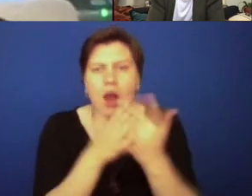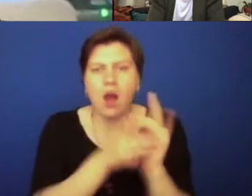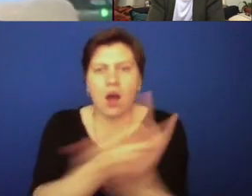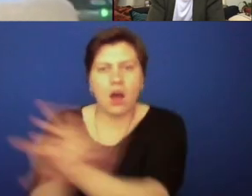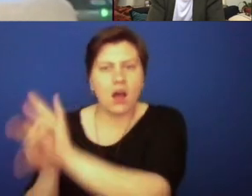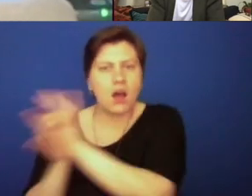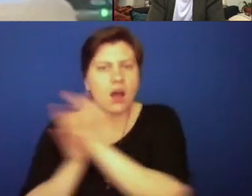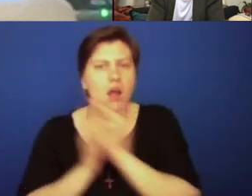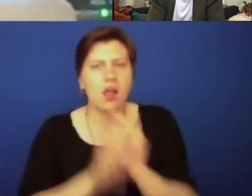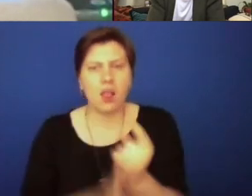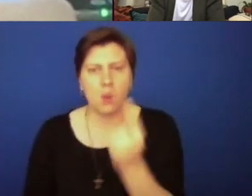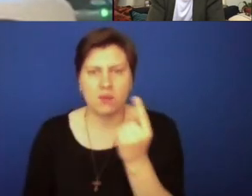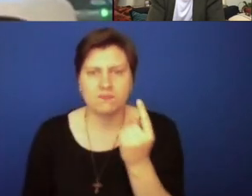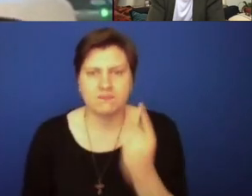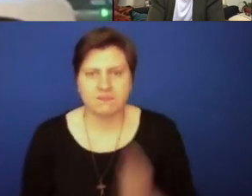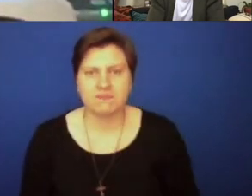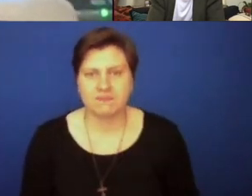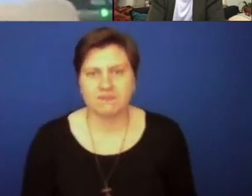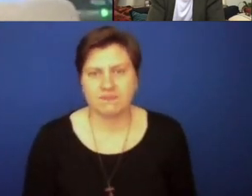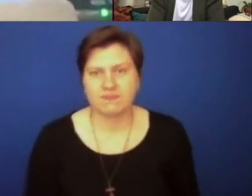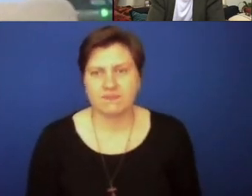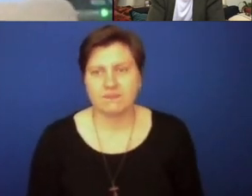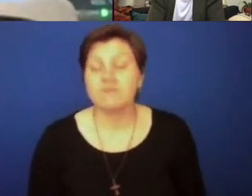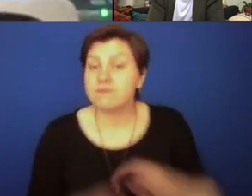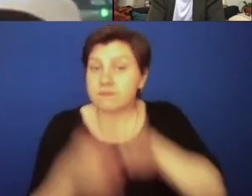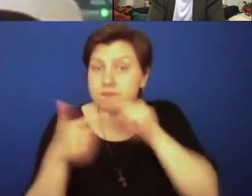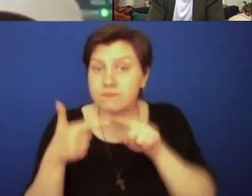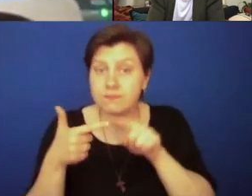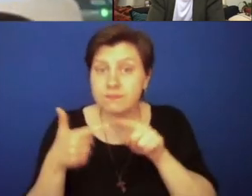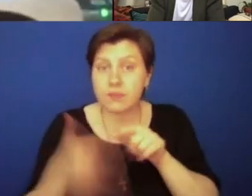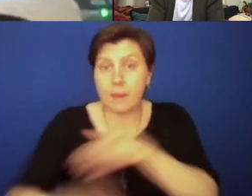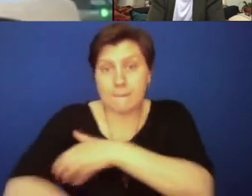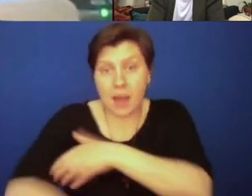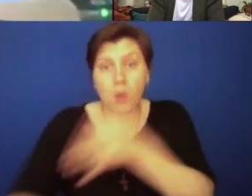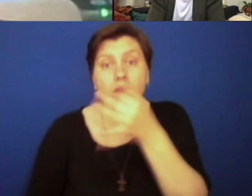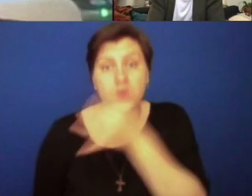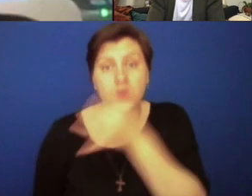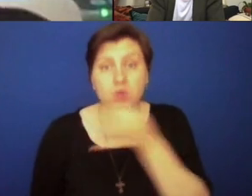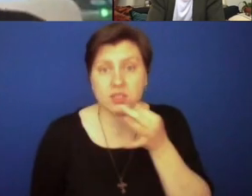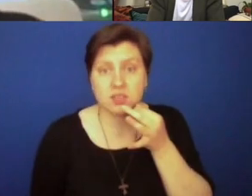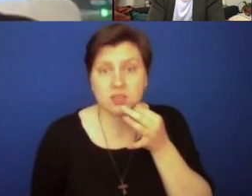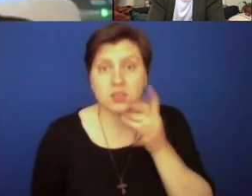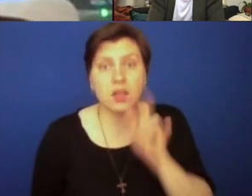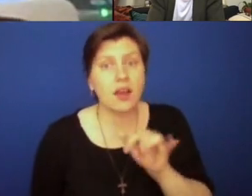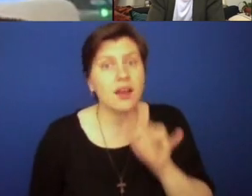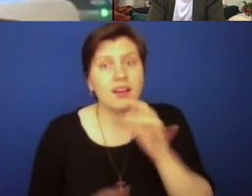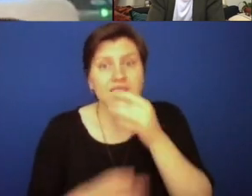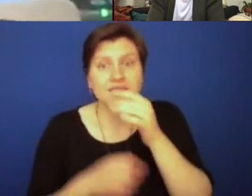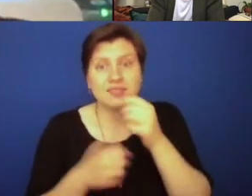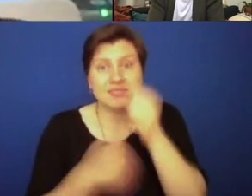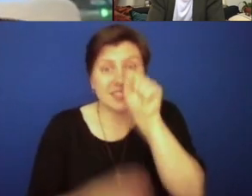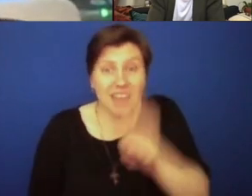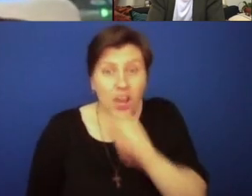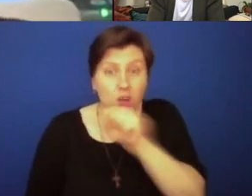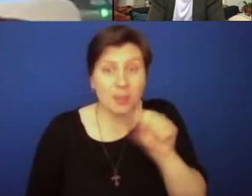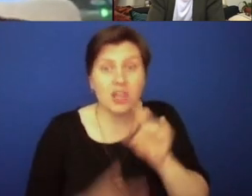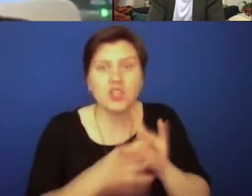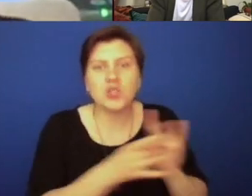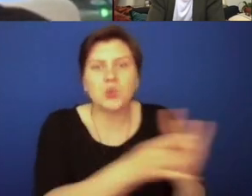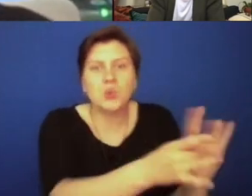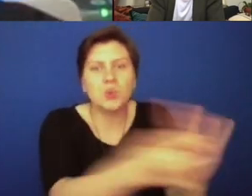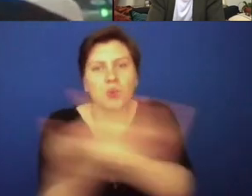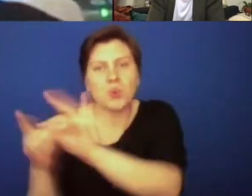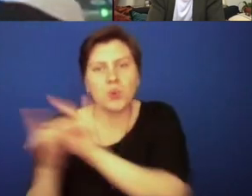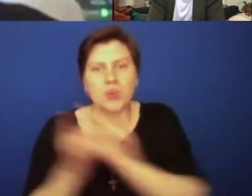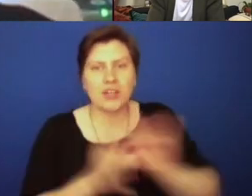under the Lord. And the second thing to, you know, the power of the Eucharist, it's the sacrament of unity. And